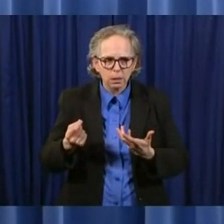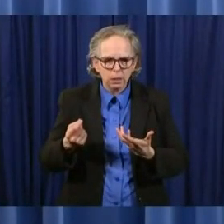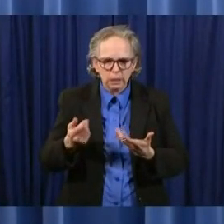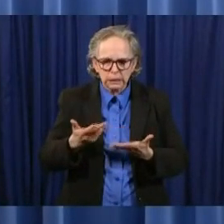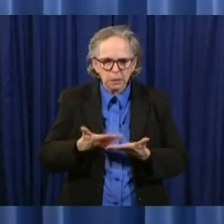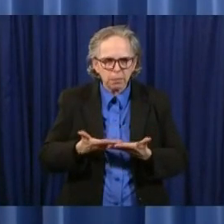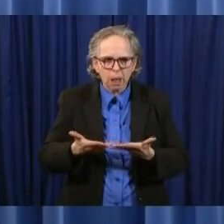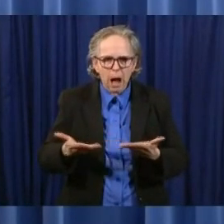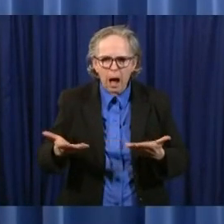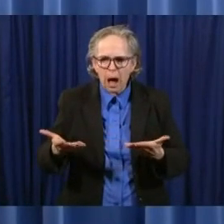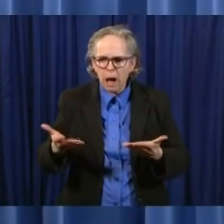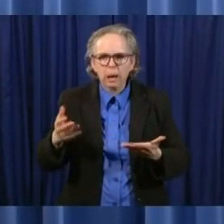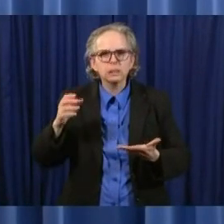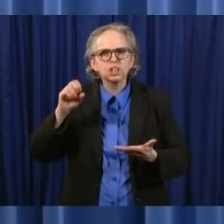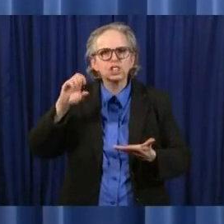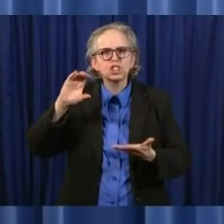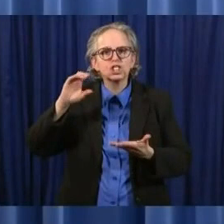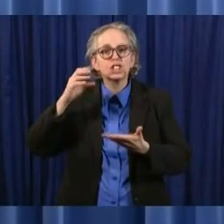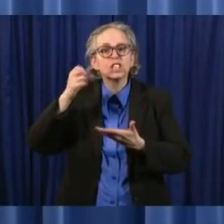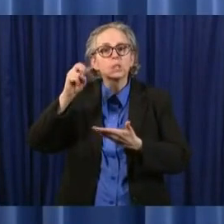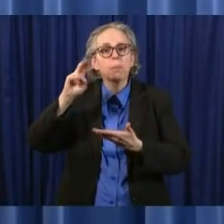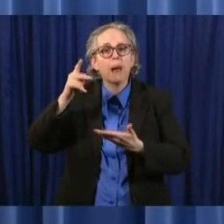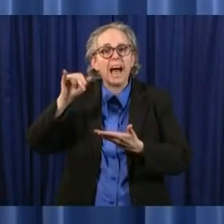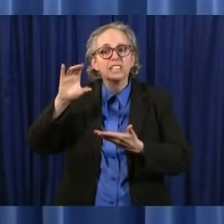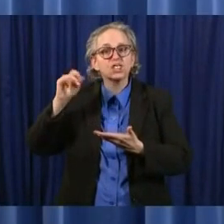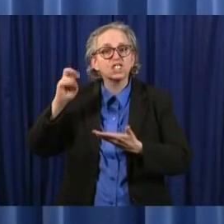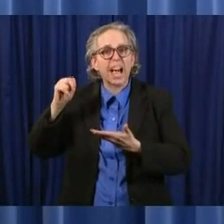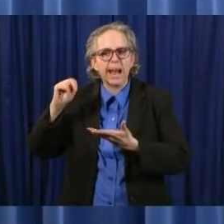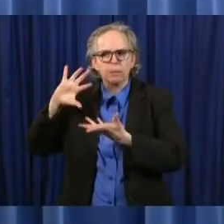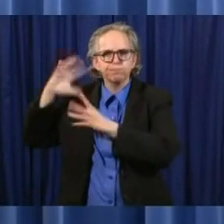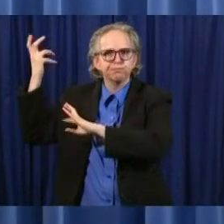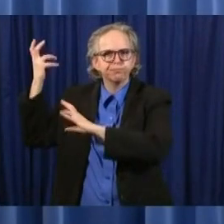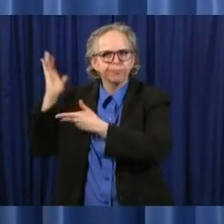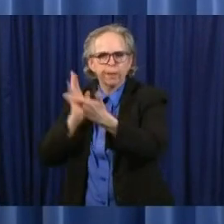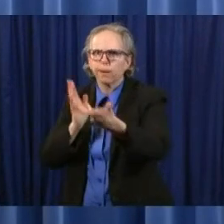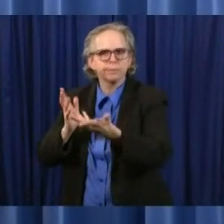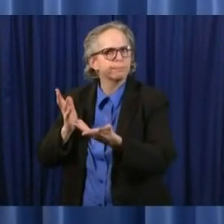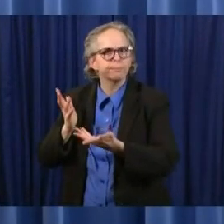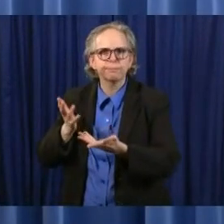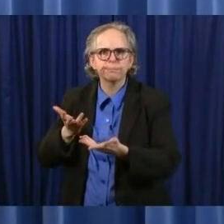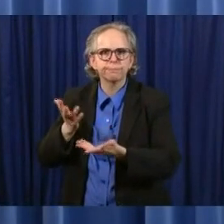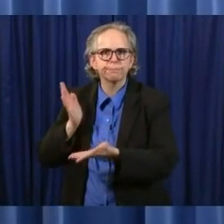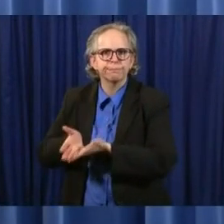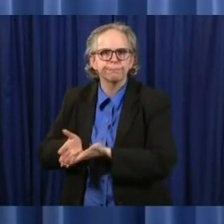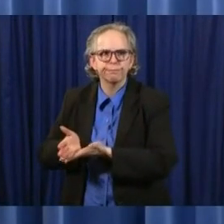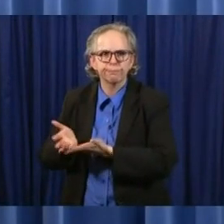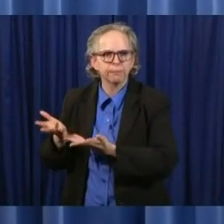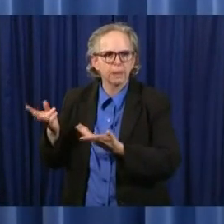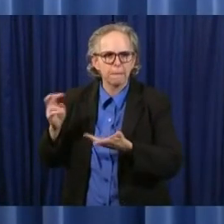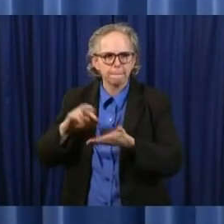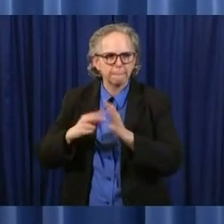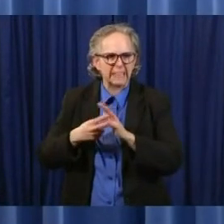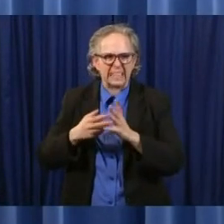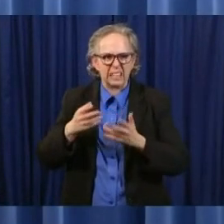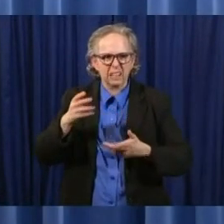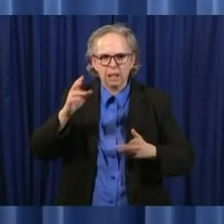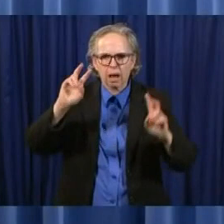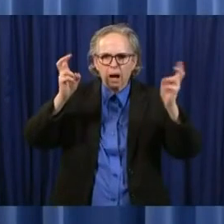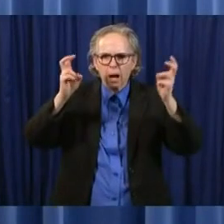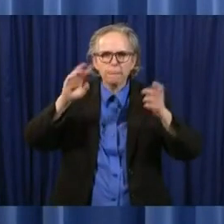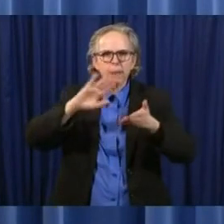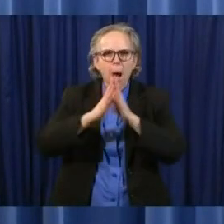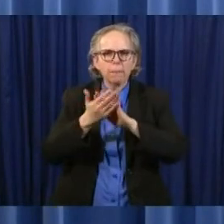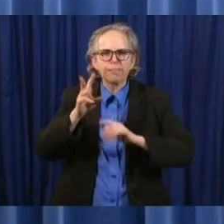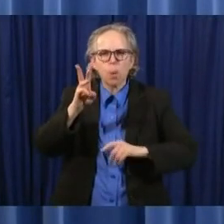uh and we've seen you know we've seen kind of the wild west over in china when people are trying to buy stuff